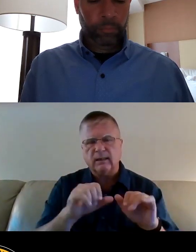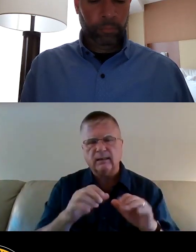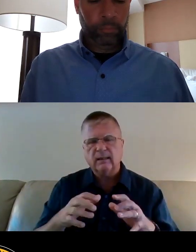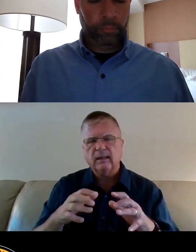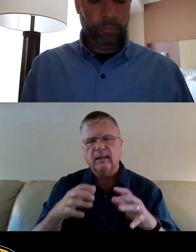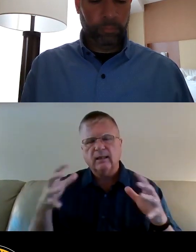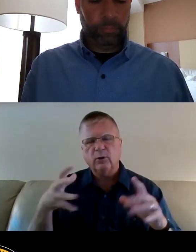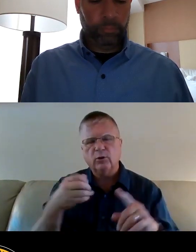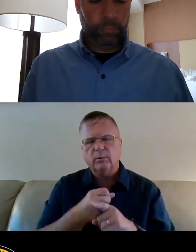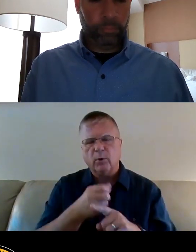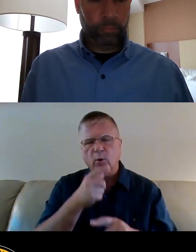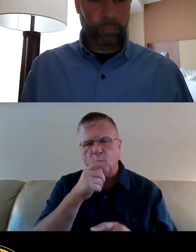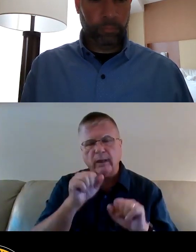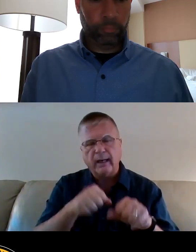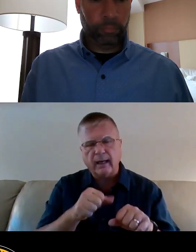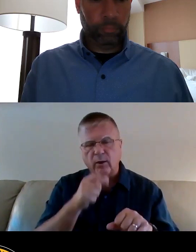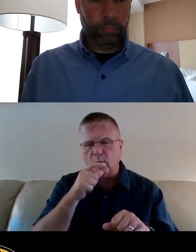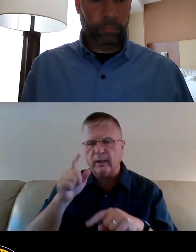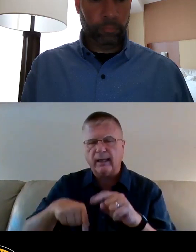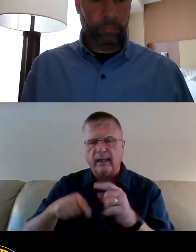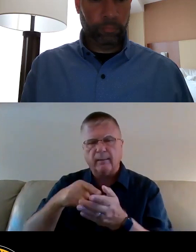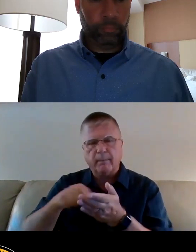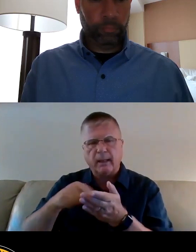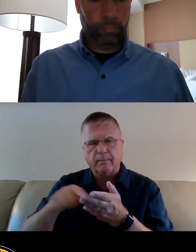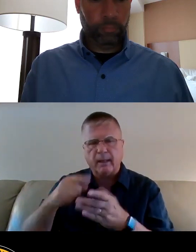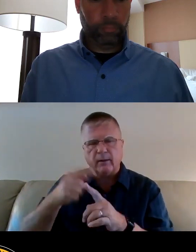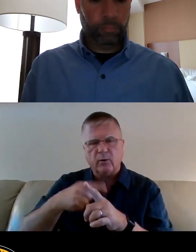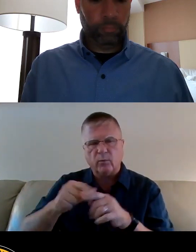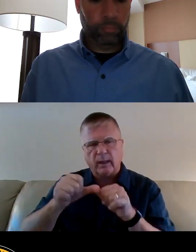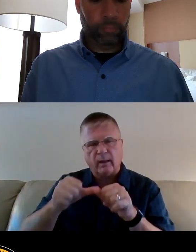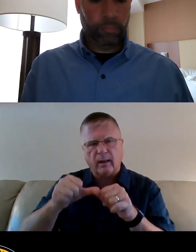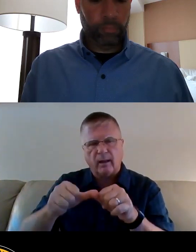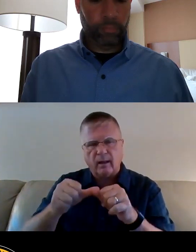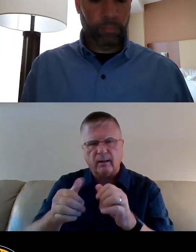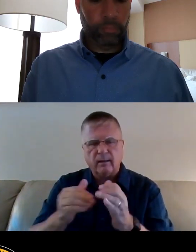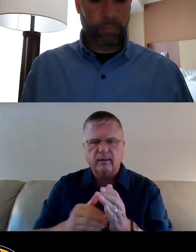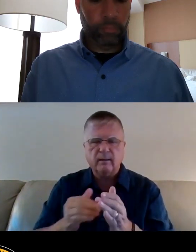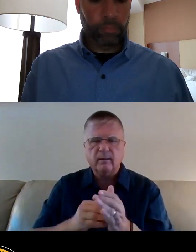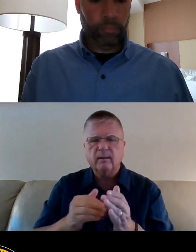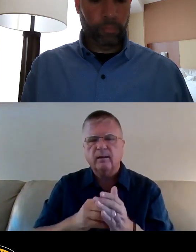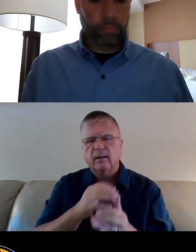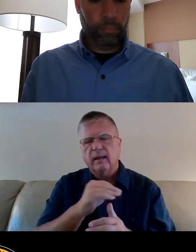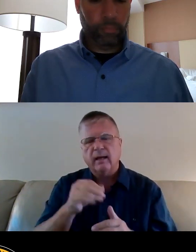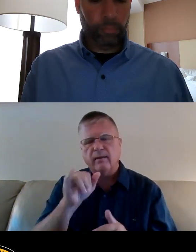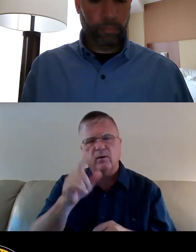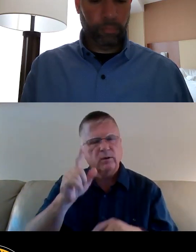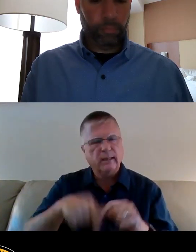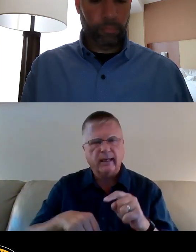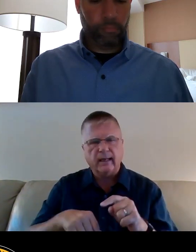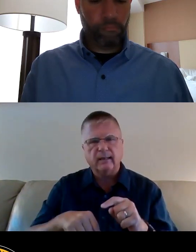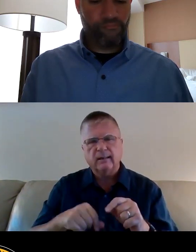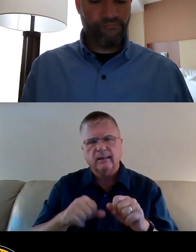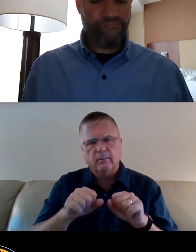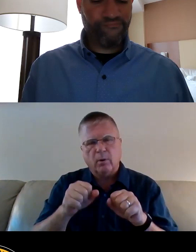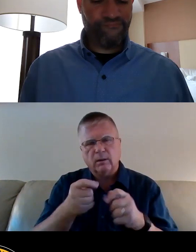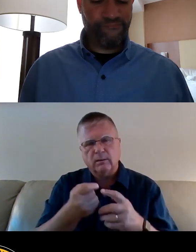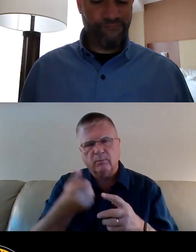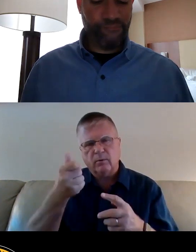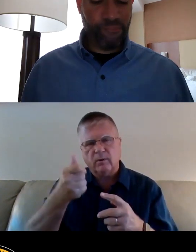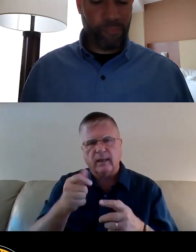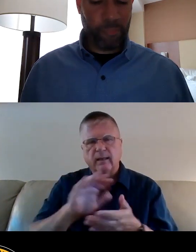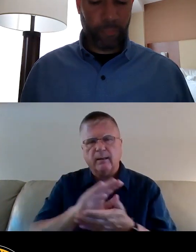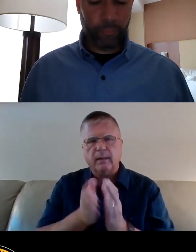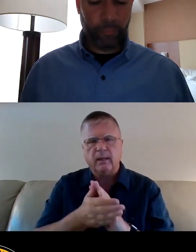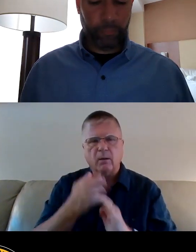and who can't sustainably pay rent, and those who can't are subject to eviction and potential homelessness. For example, 62%